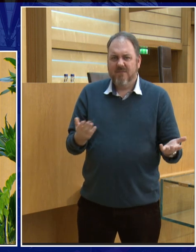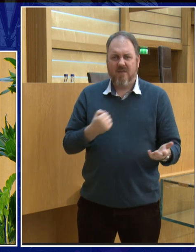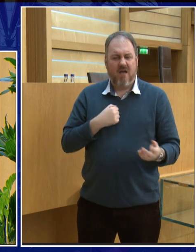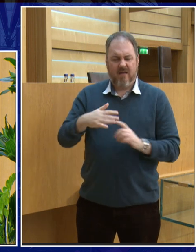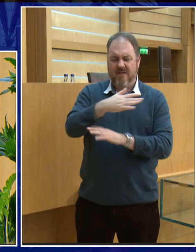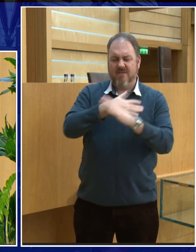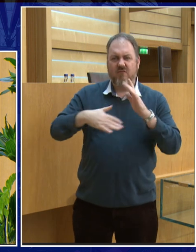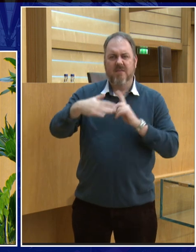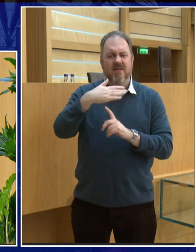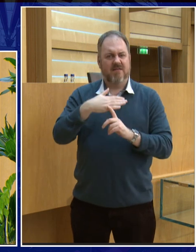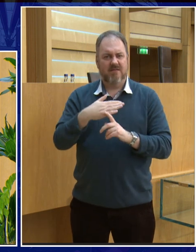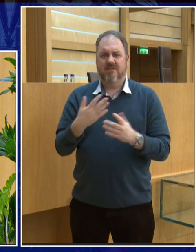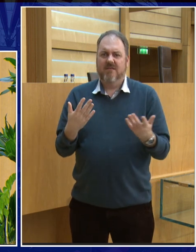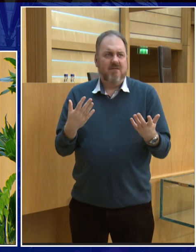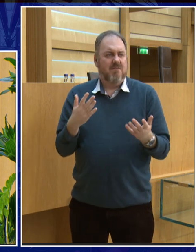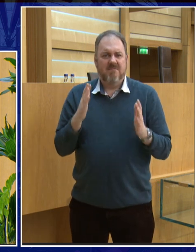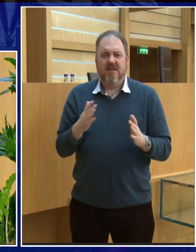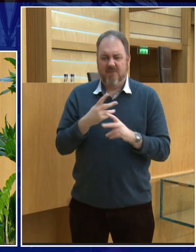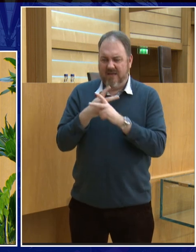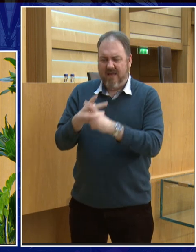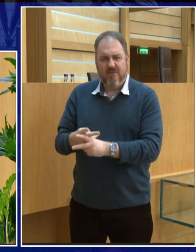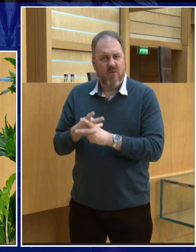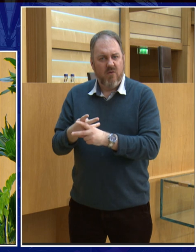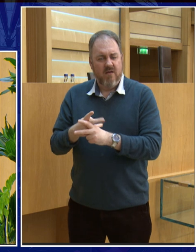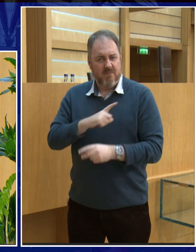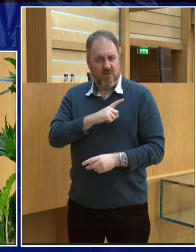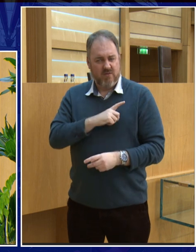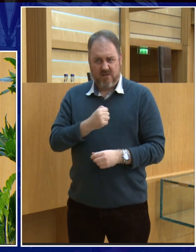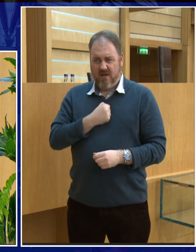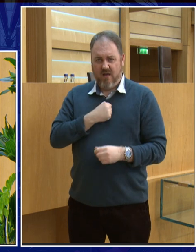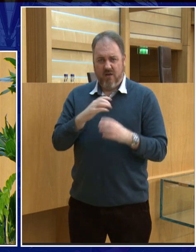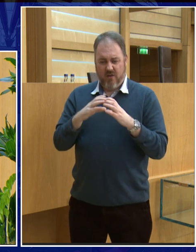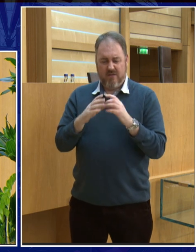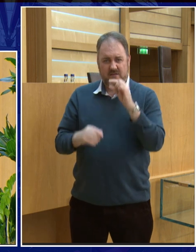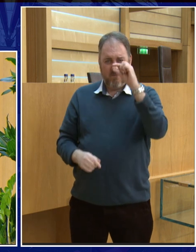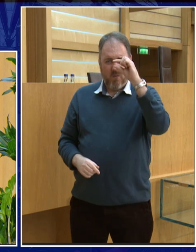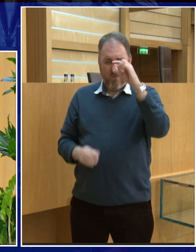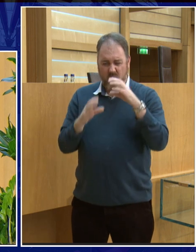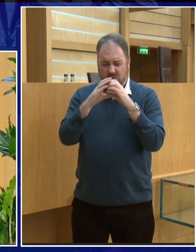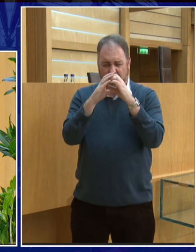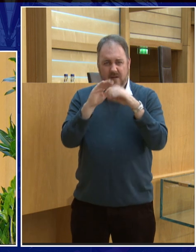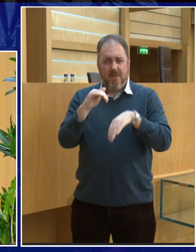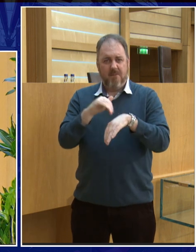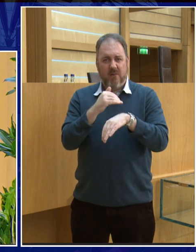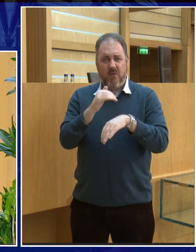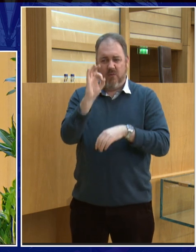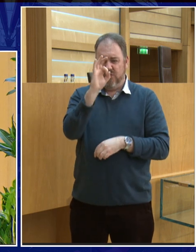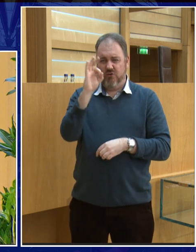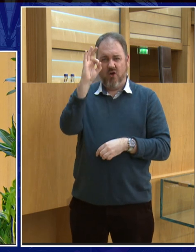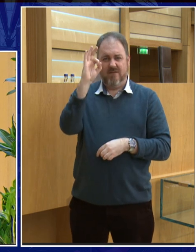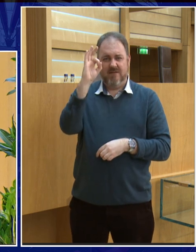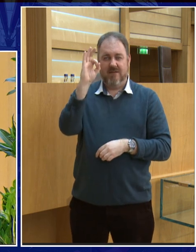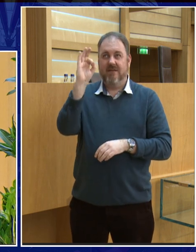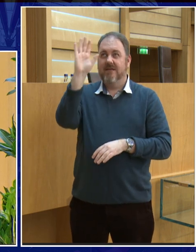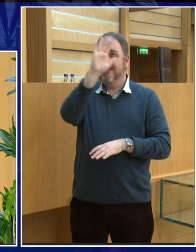responsible from pictures like this because suddenly we saw the earth as a small sort of a blue entity in space rather than